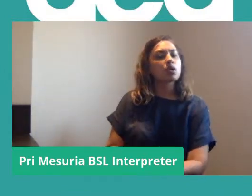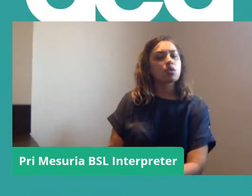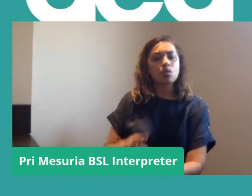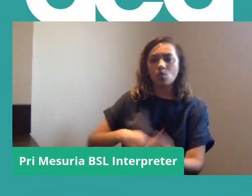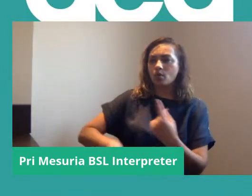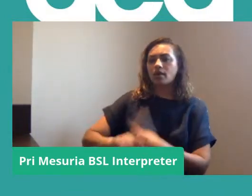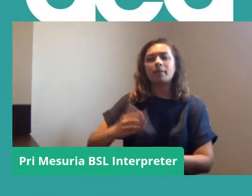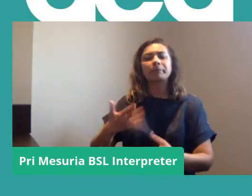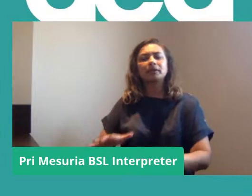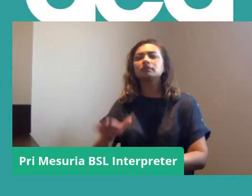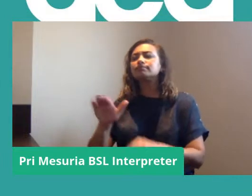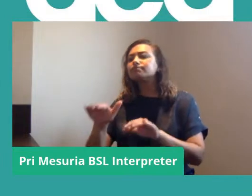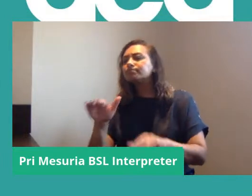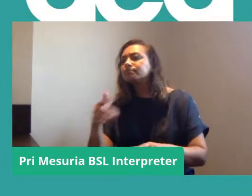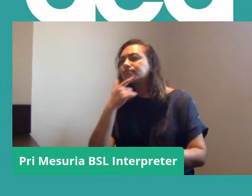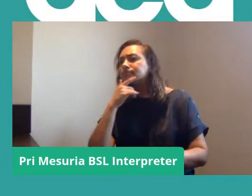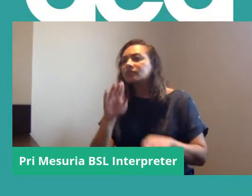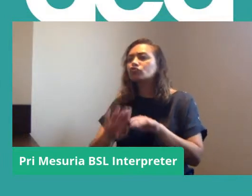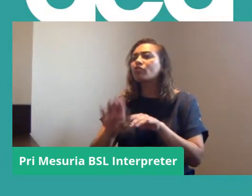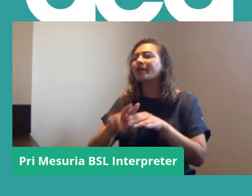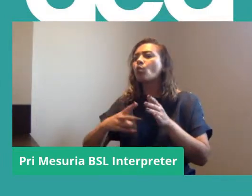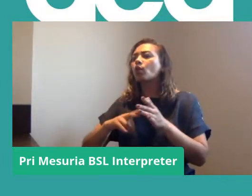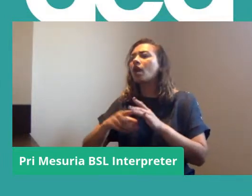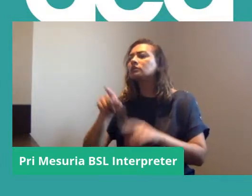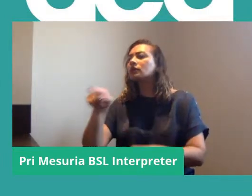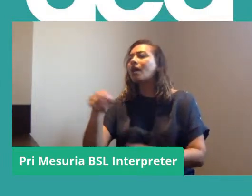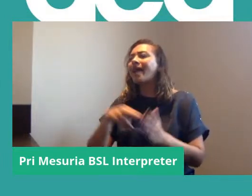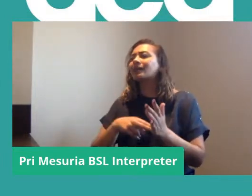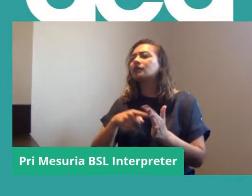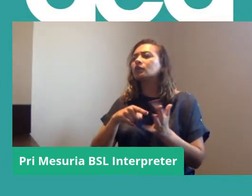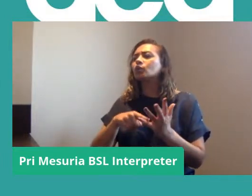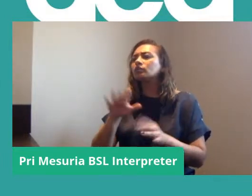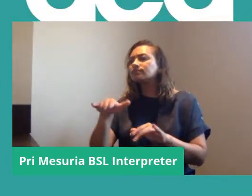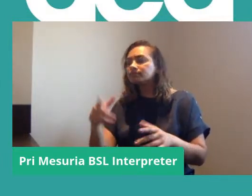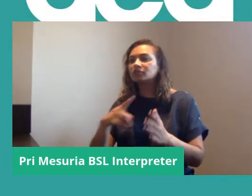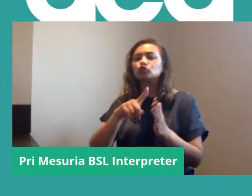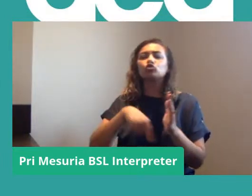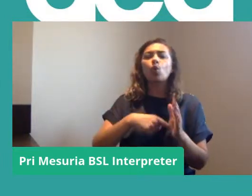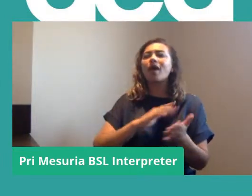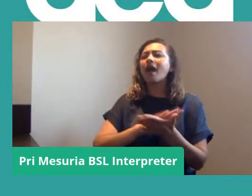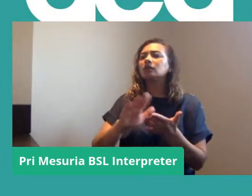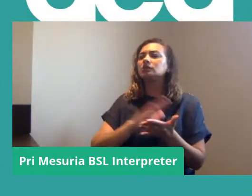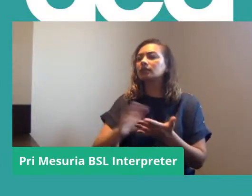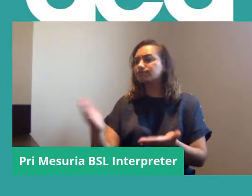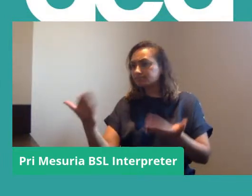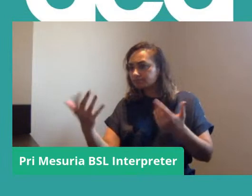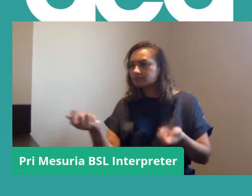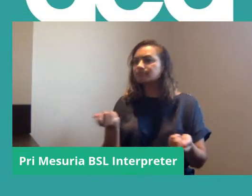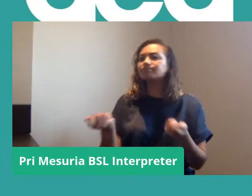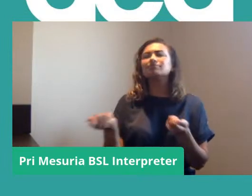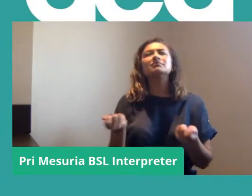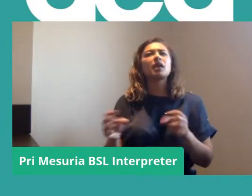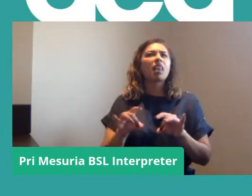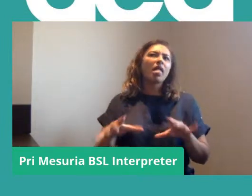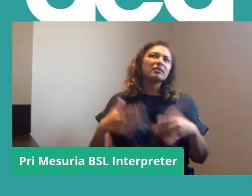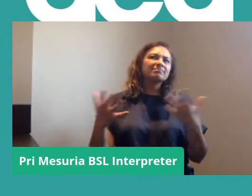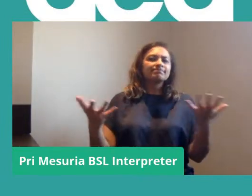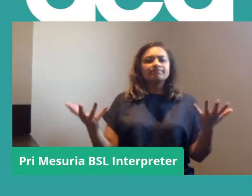then approached our training organiser in the NEU, John Hegarty, to run a kind of